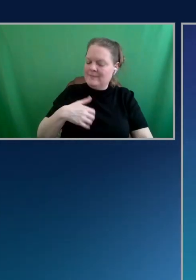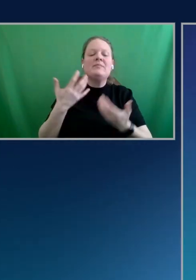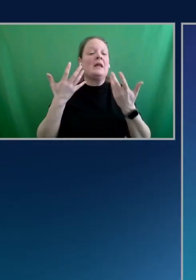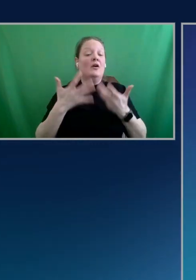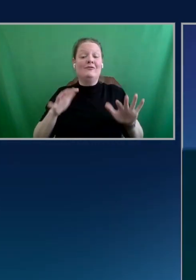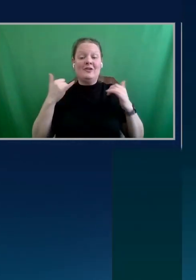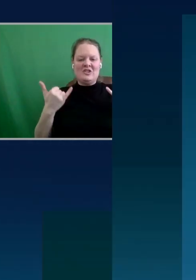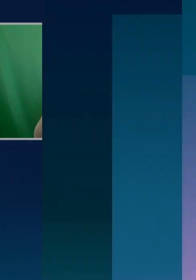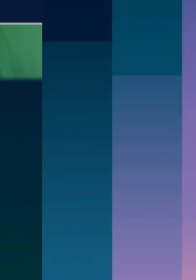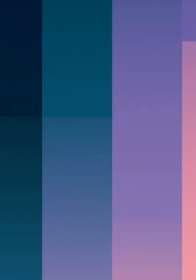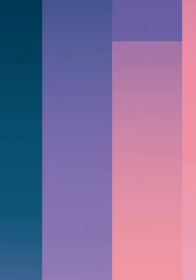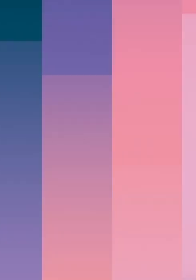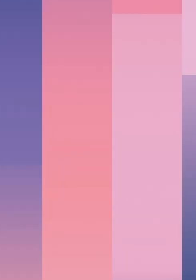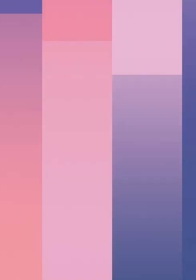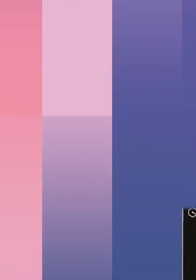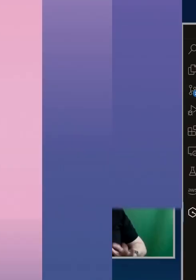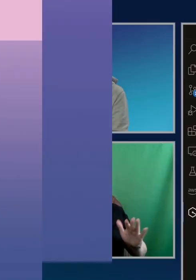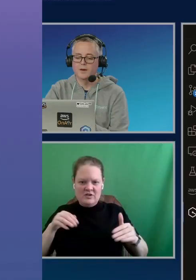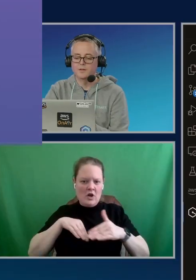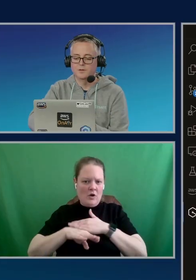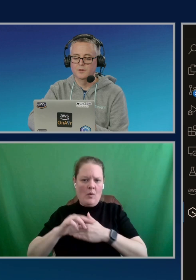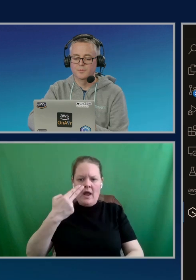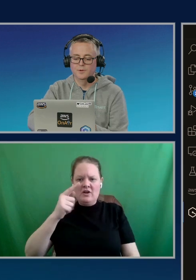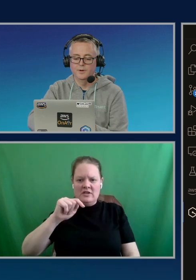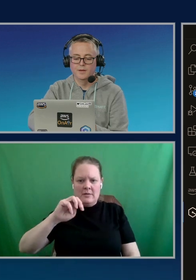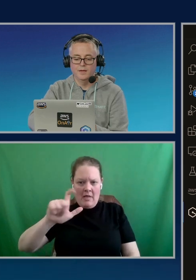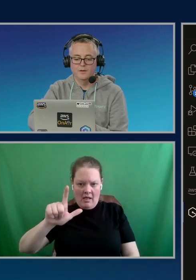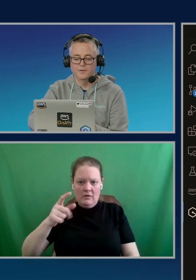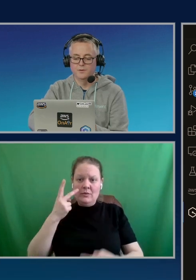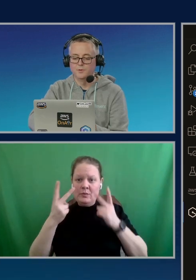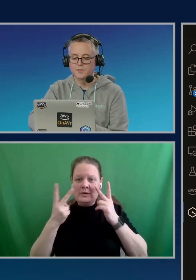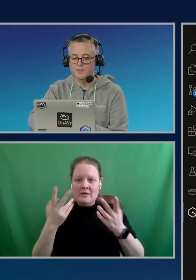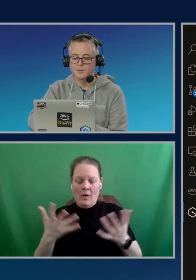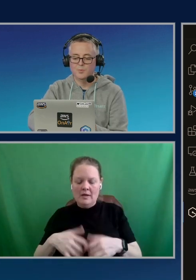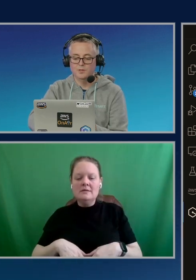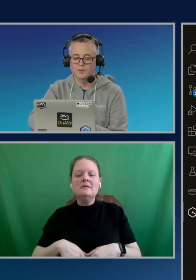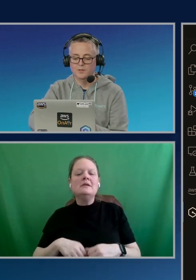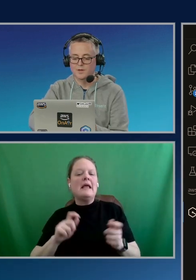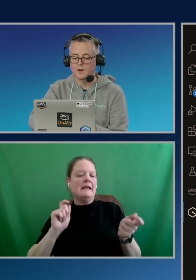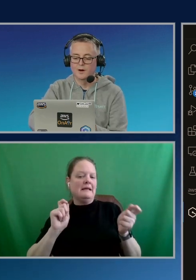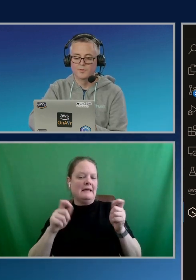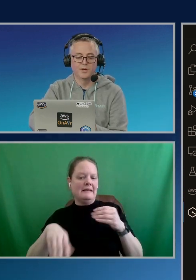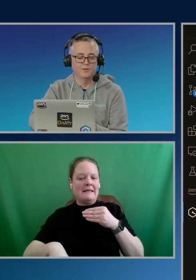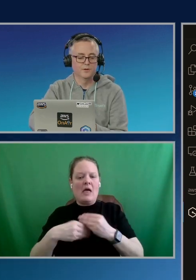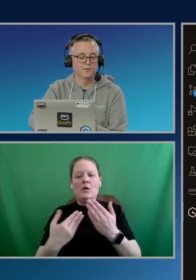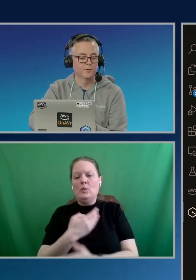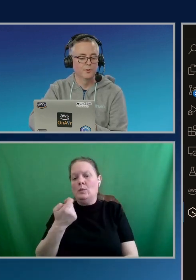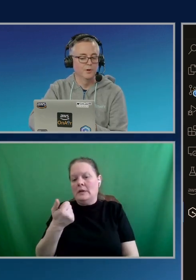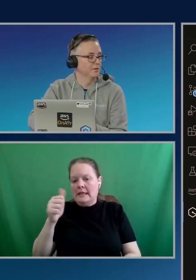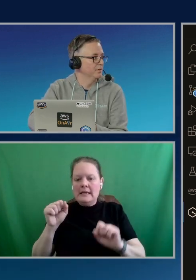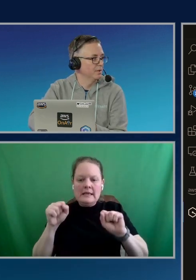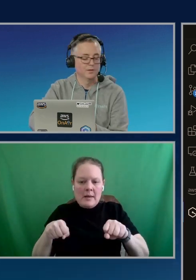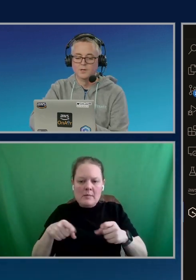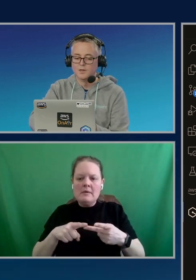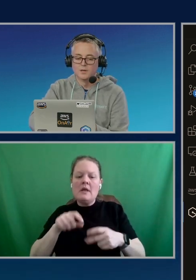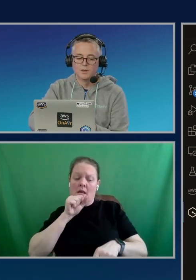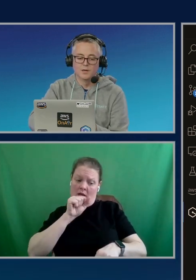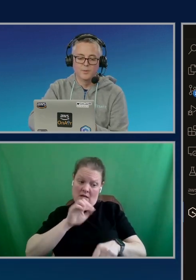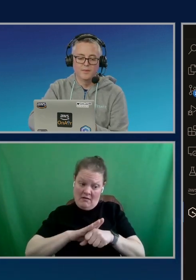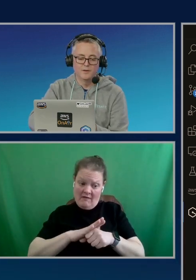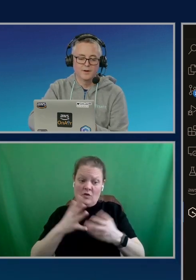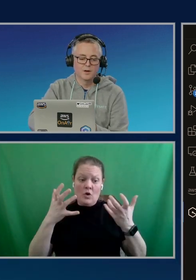changes. So, if I come in first into the HTML, you can see that it's gone through and added this new delete capability. It's got a confirmation. Are you sure you want to delete?